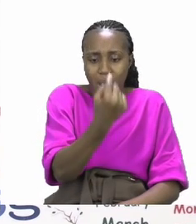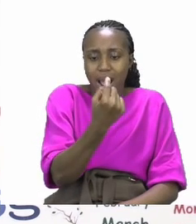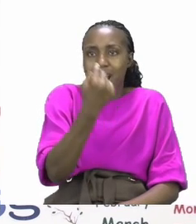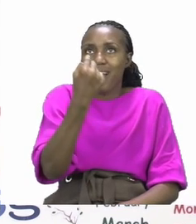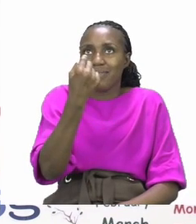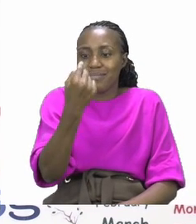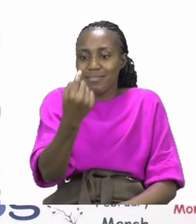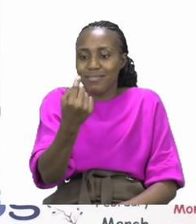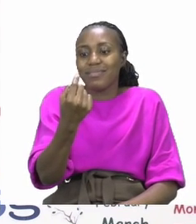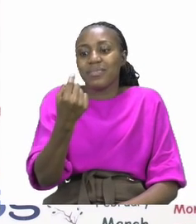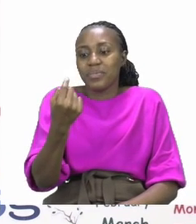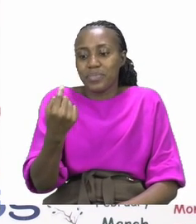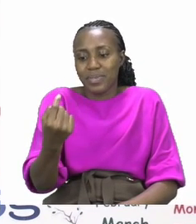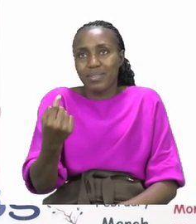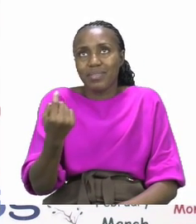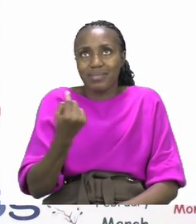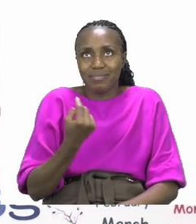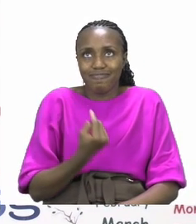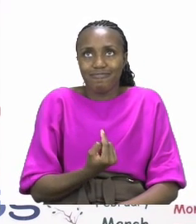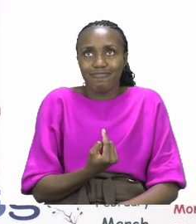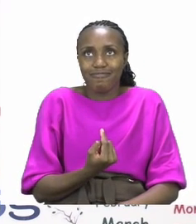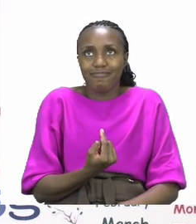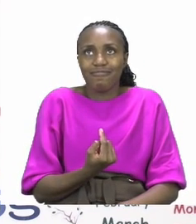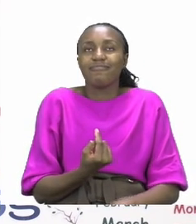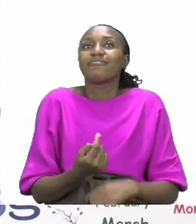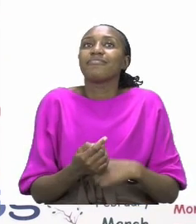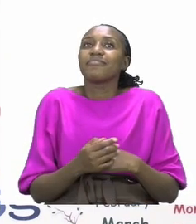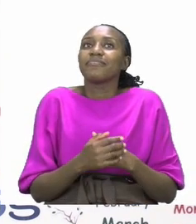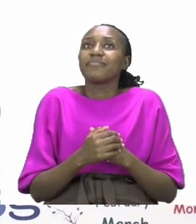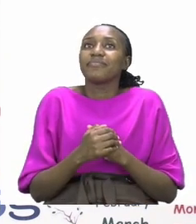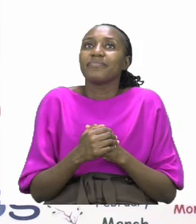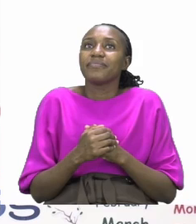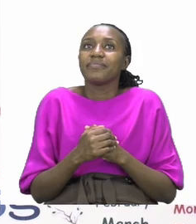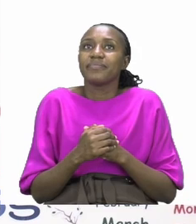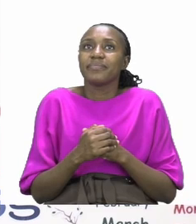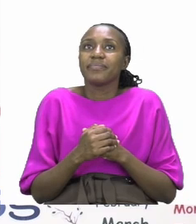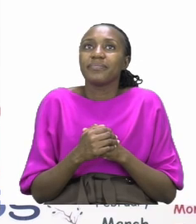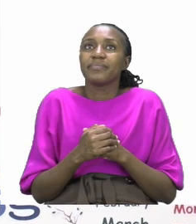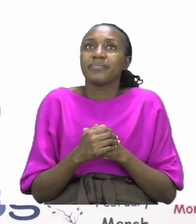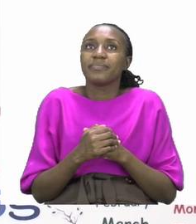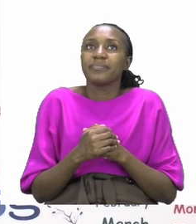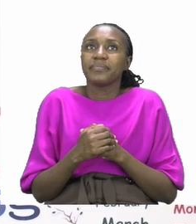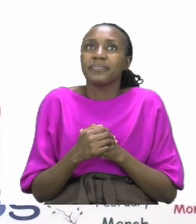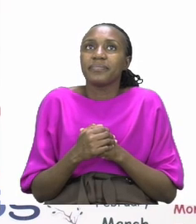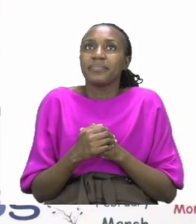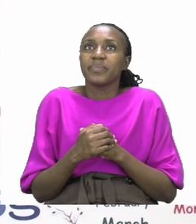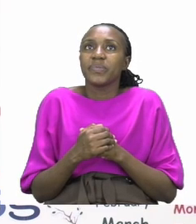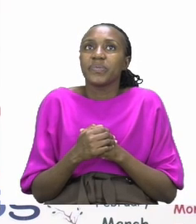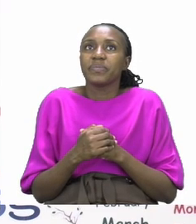cherries, the blackberries, the watermelon and the crepes.